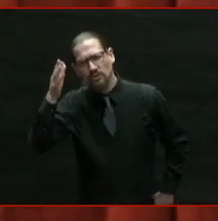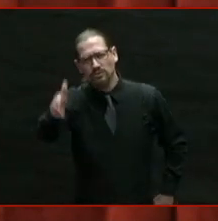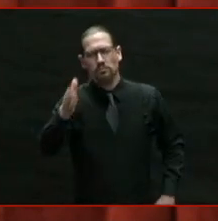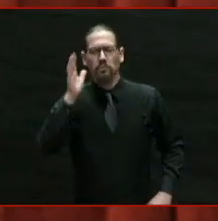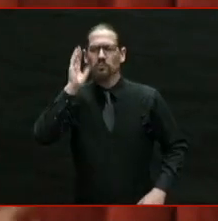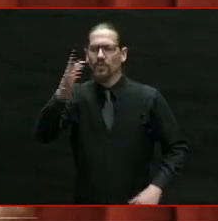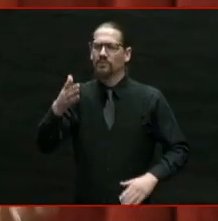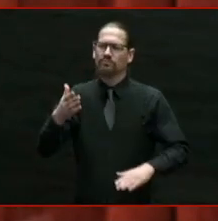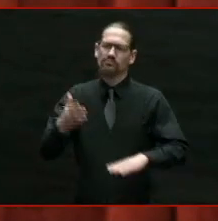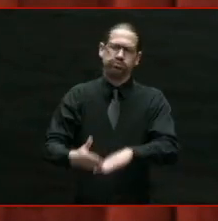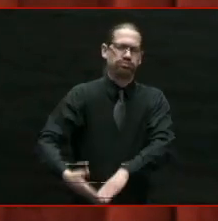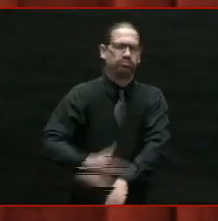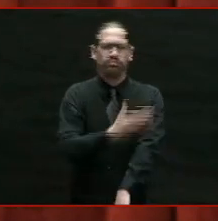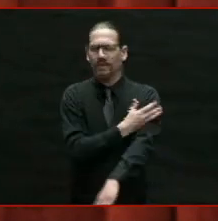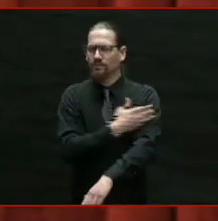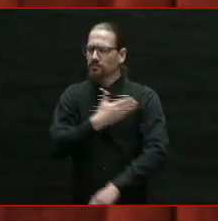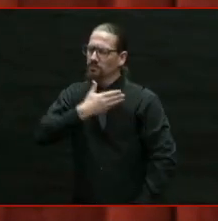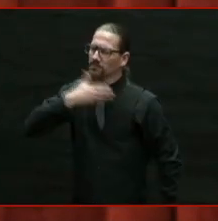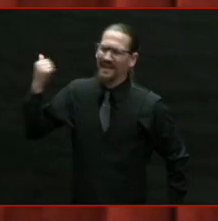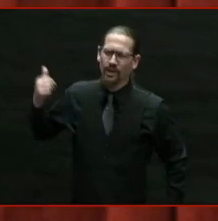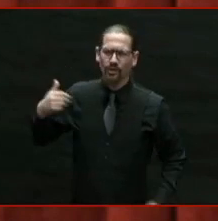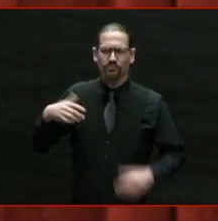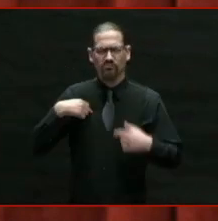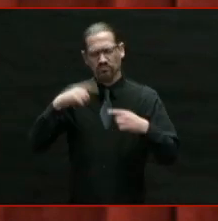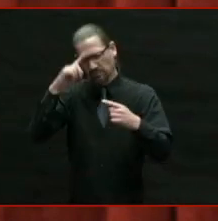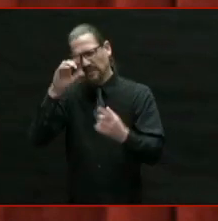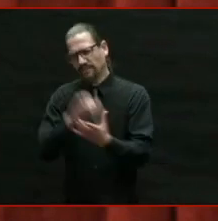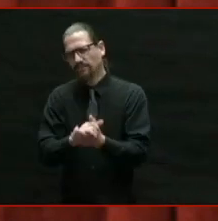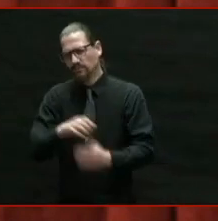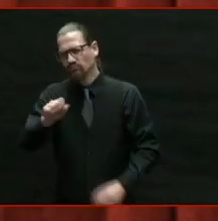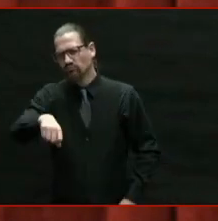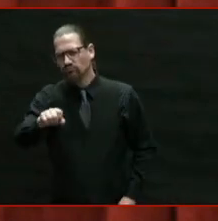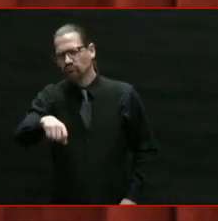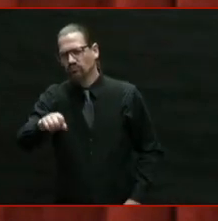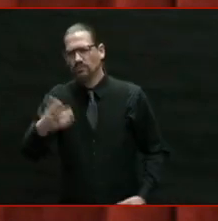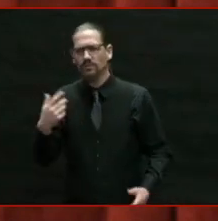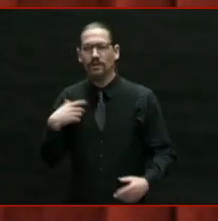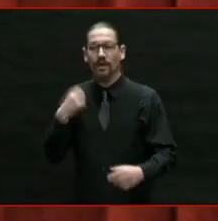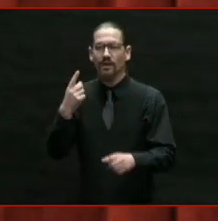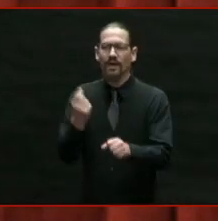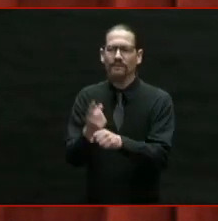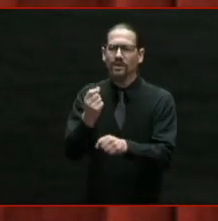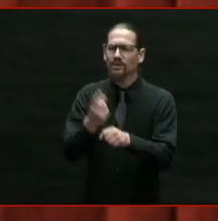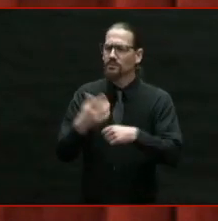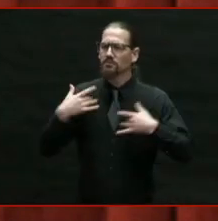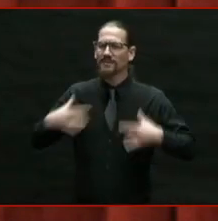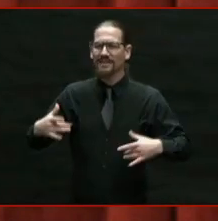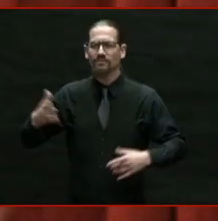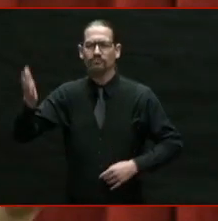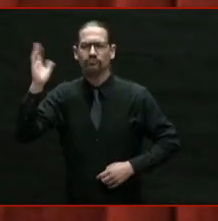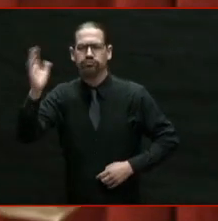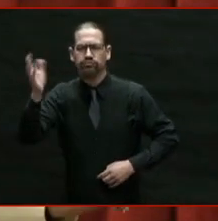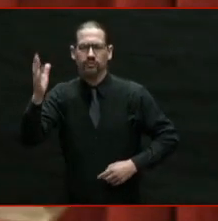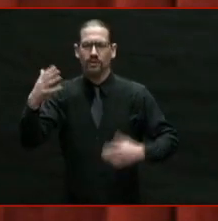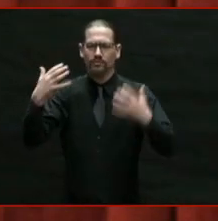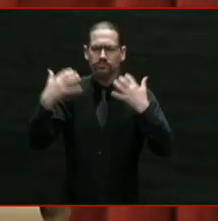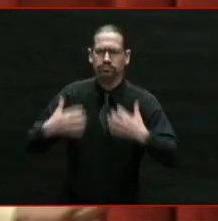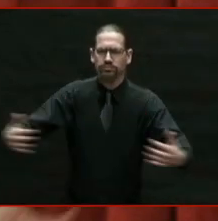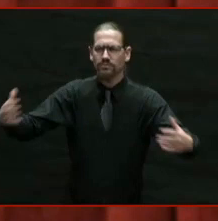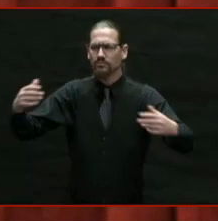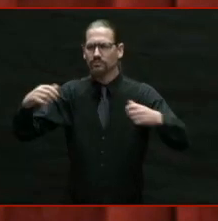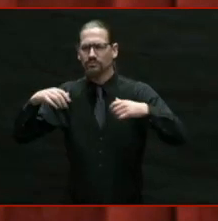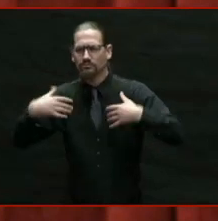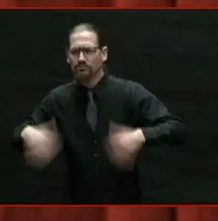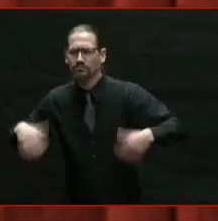Every year we gather in this chamber for this address, and normally this room is